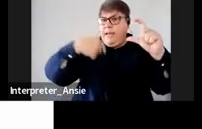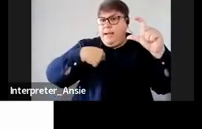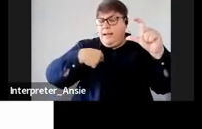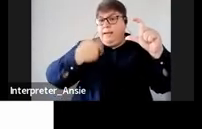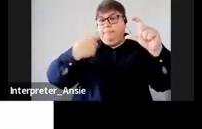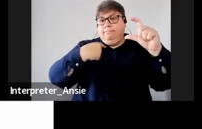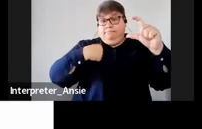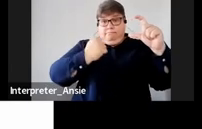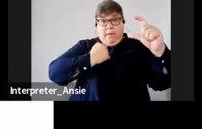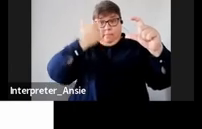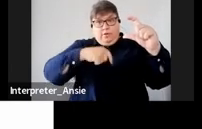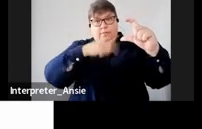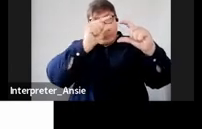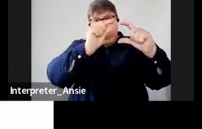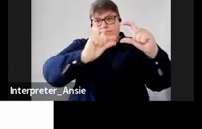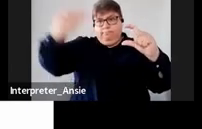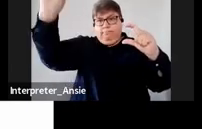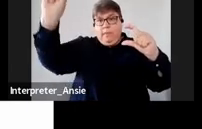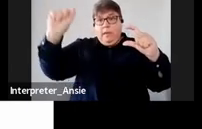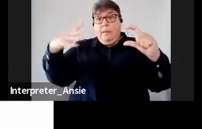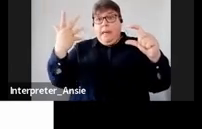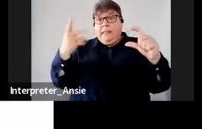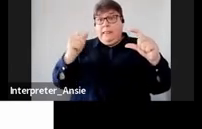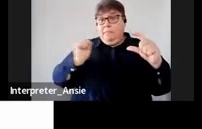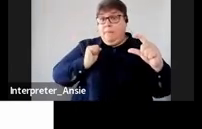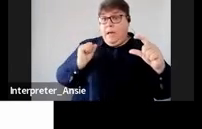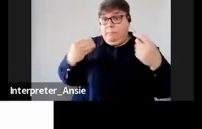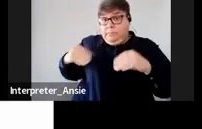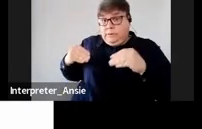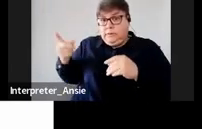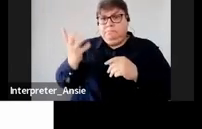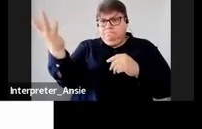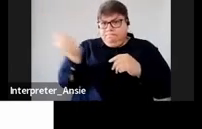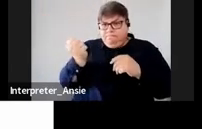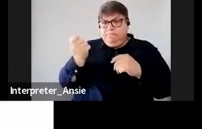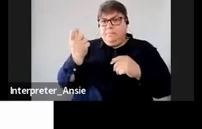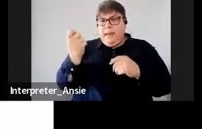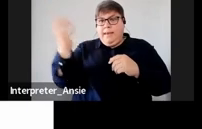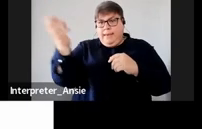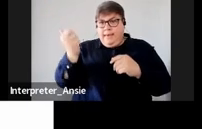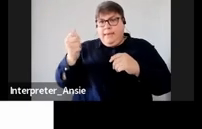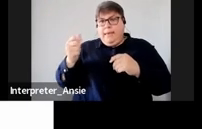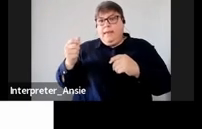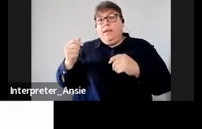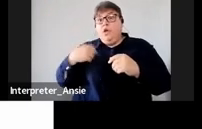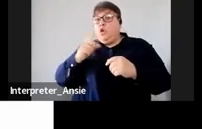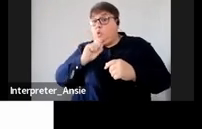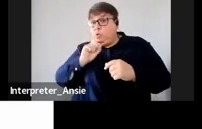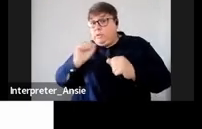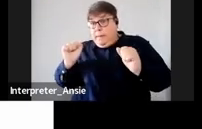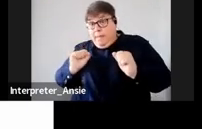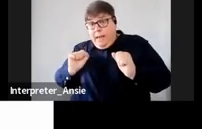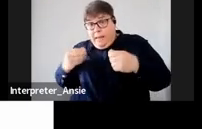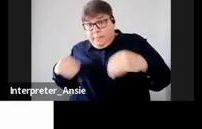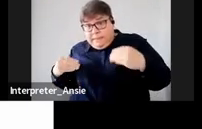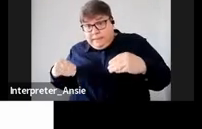company which is receiving the money for rental income or I use my company to run the rental business